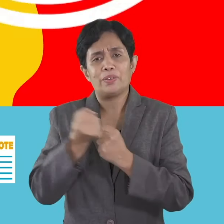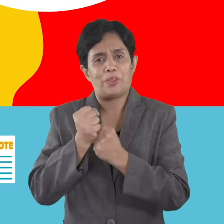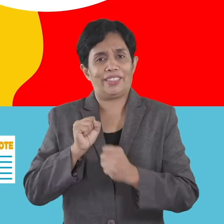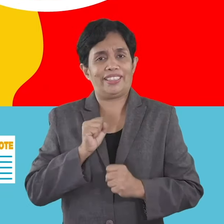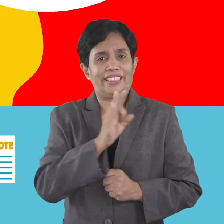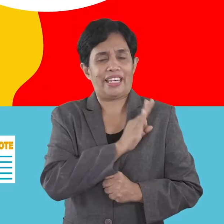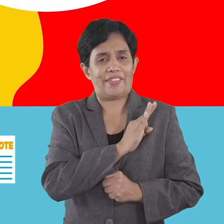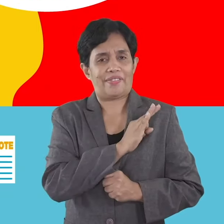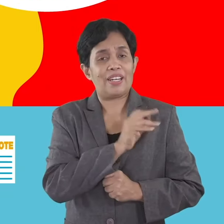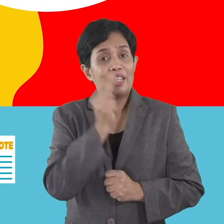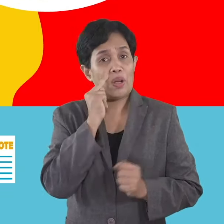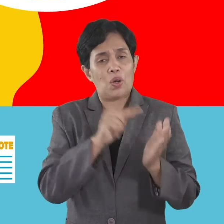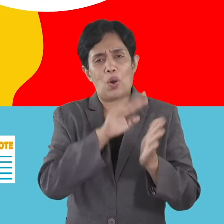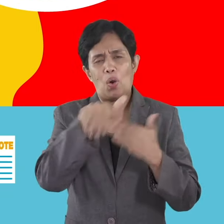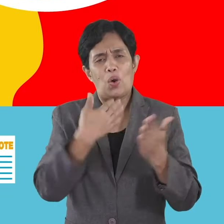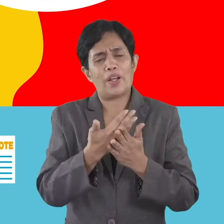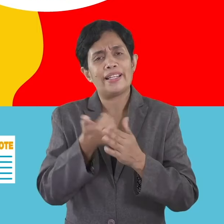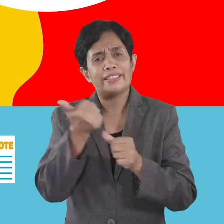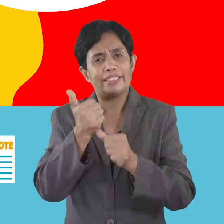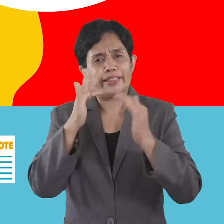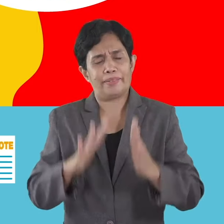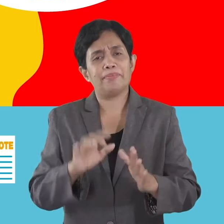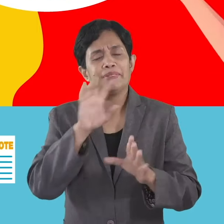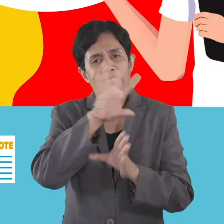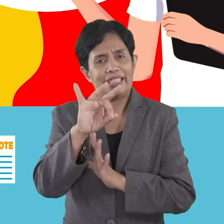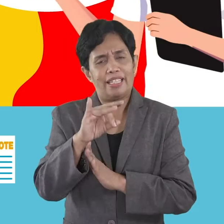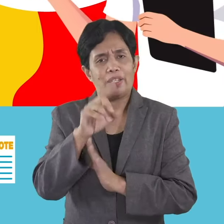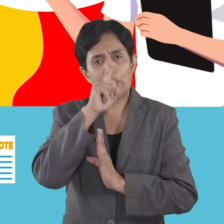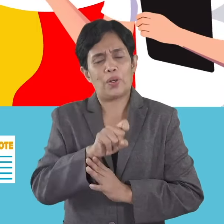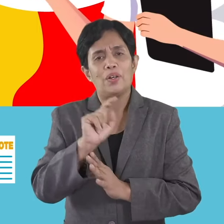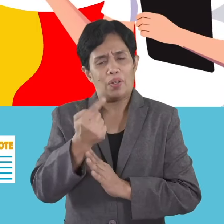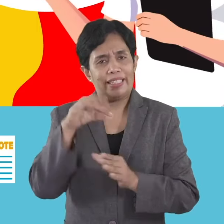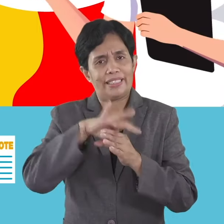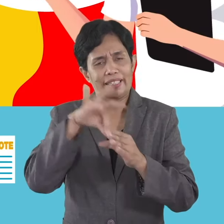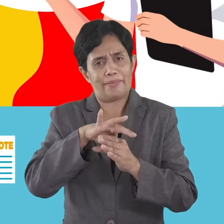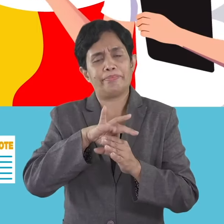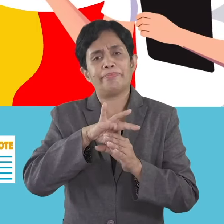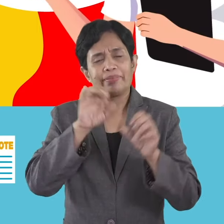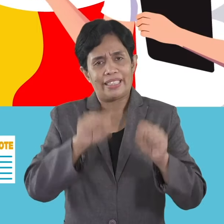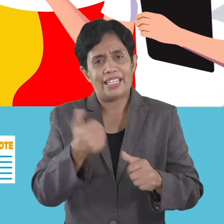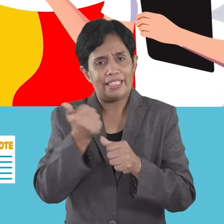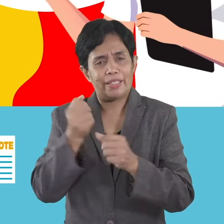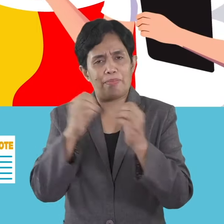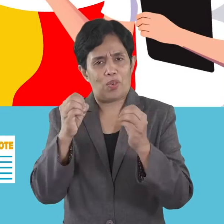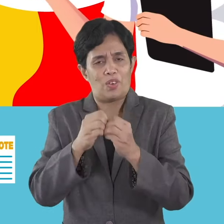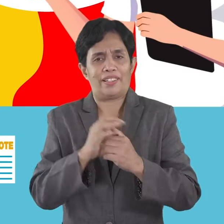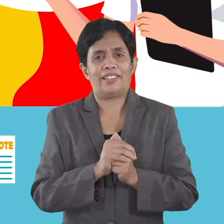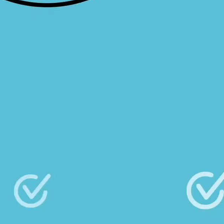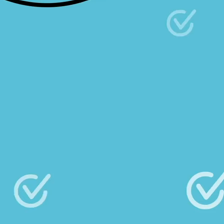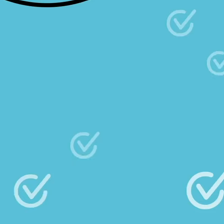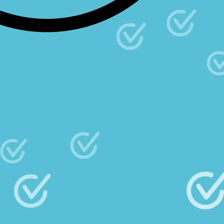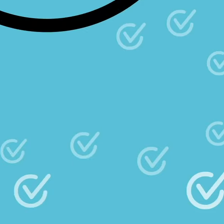Note that all assisters must be at least 18 years old, and only election personnel can assist more than 3